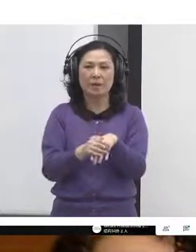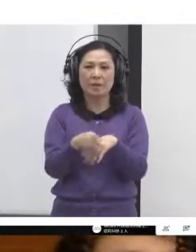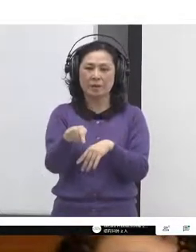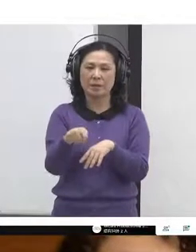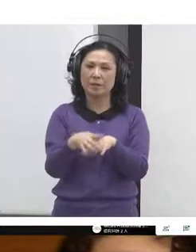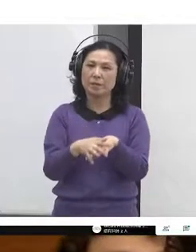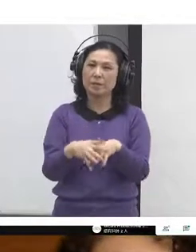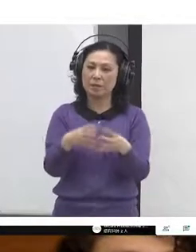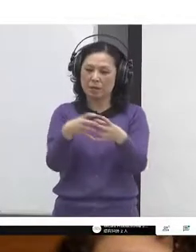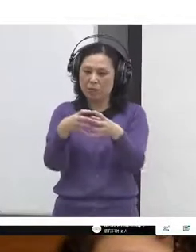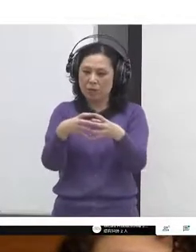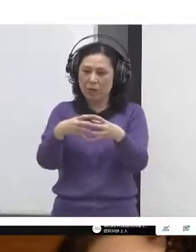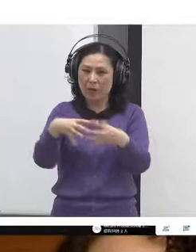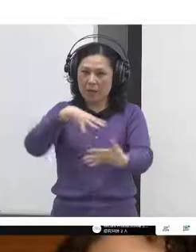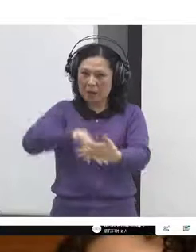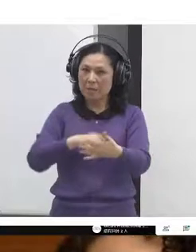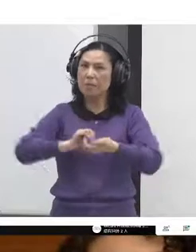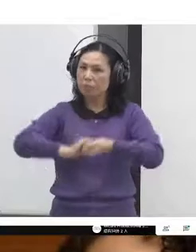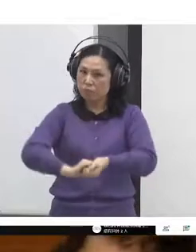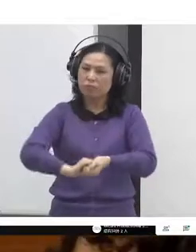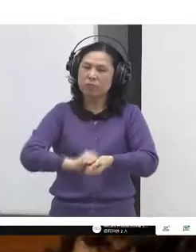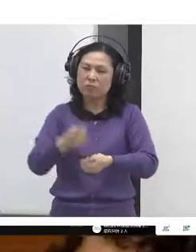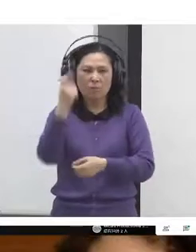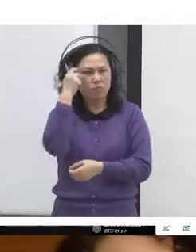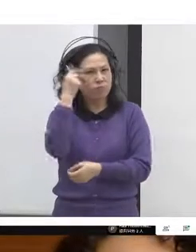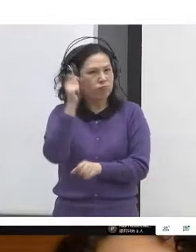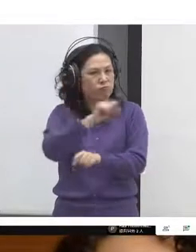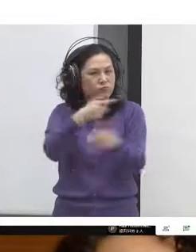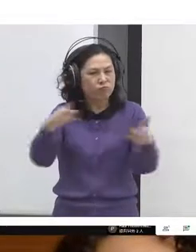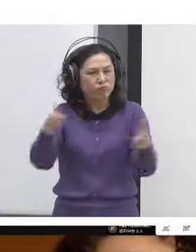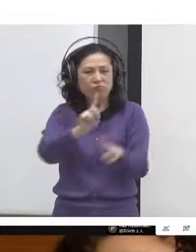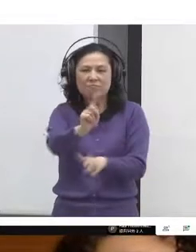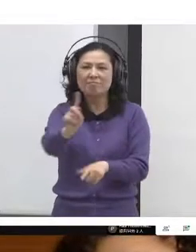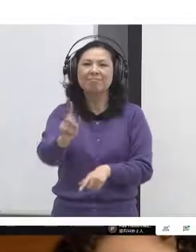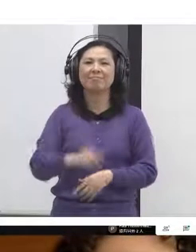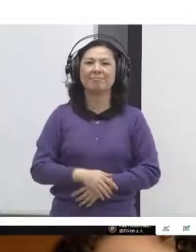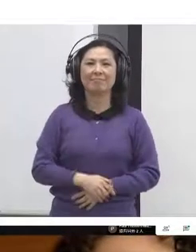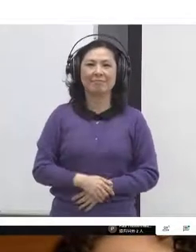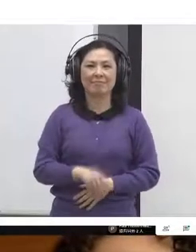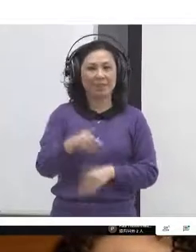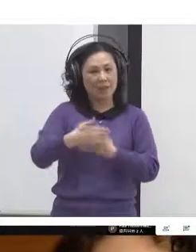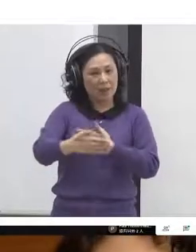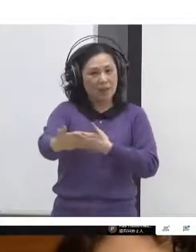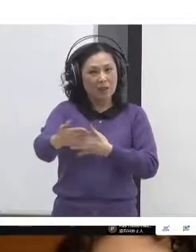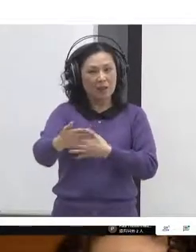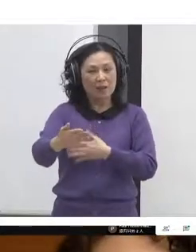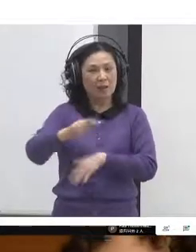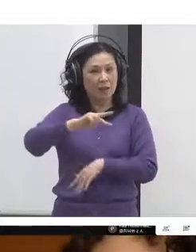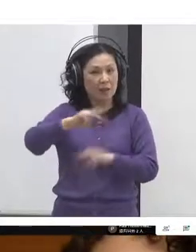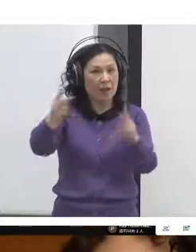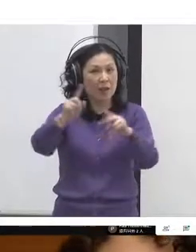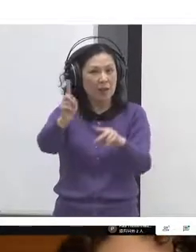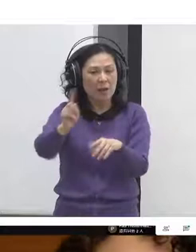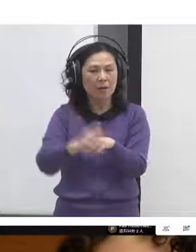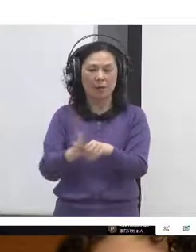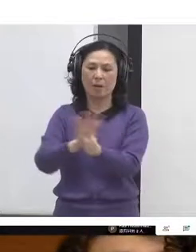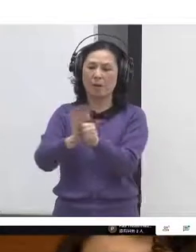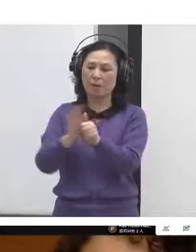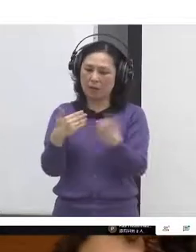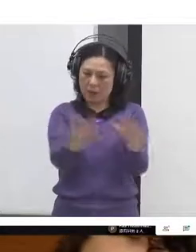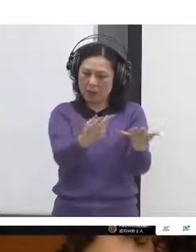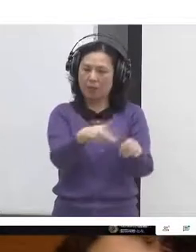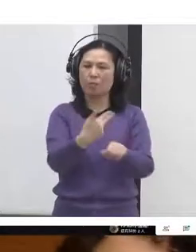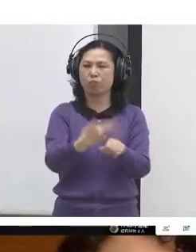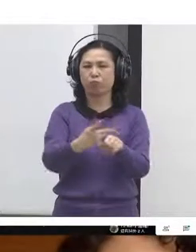And so this project has changed the way services were delivered by New York City government